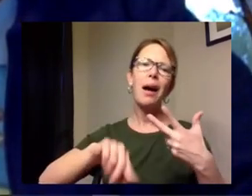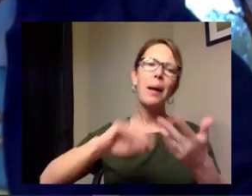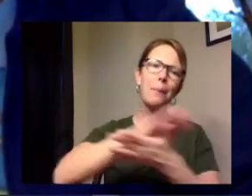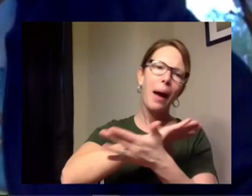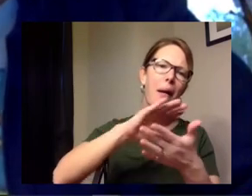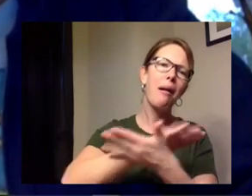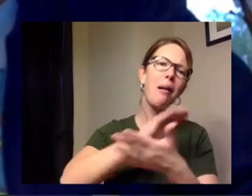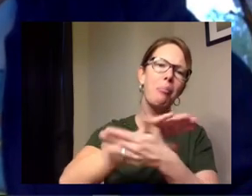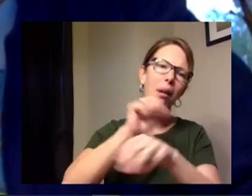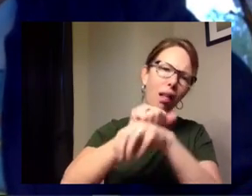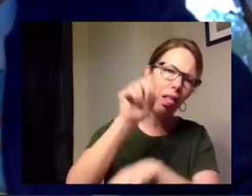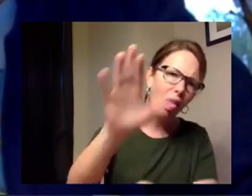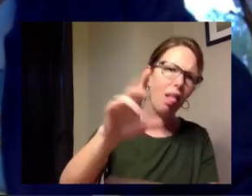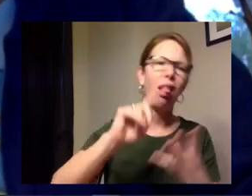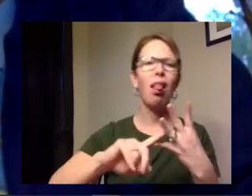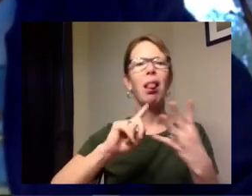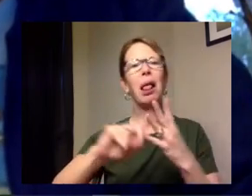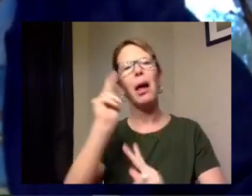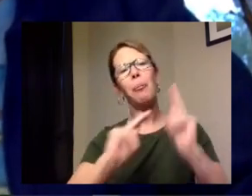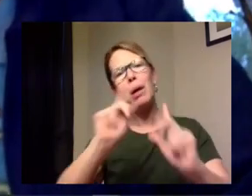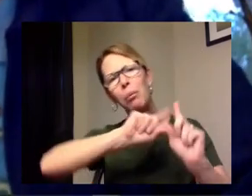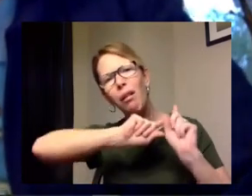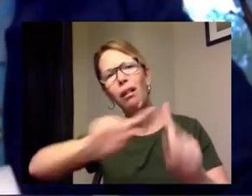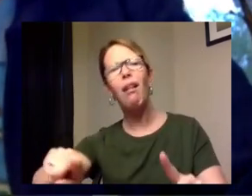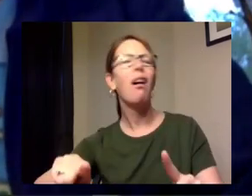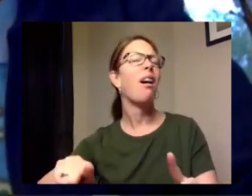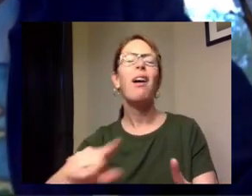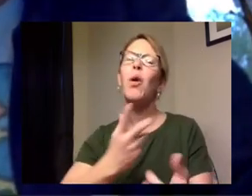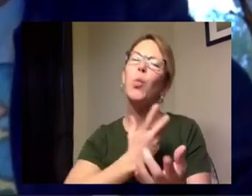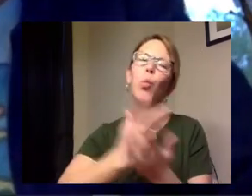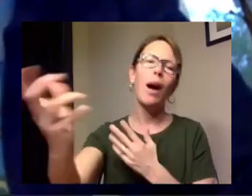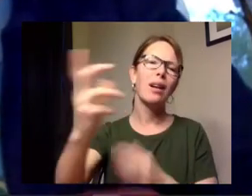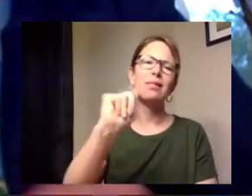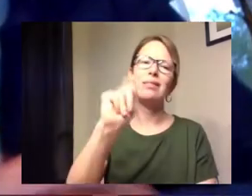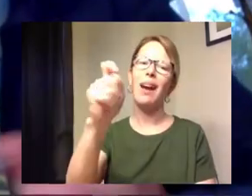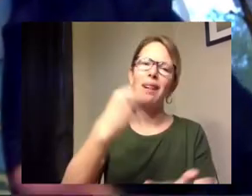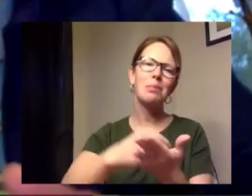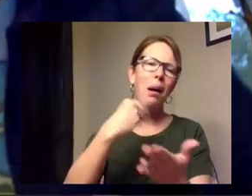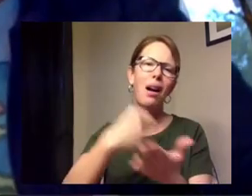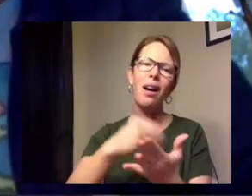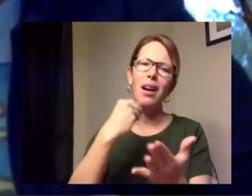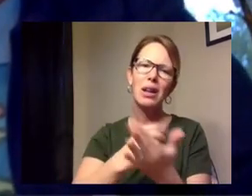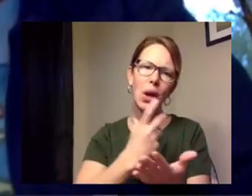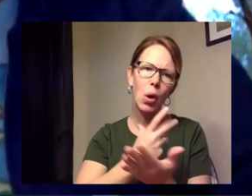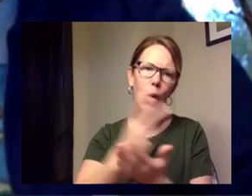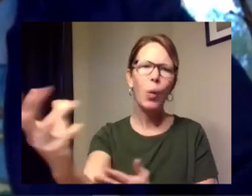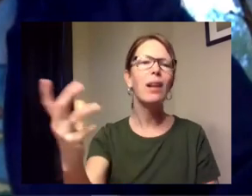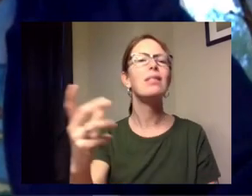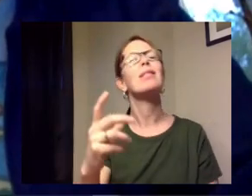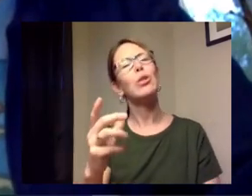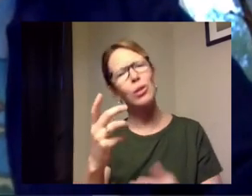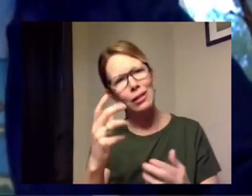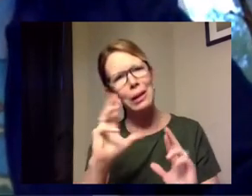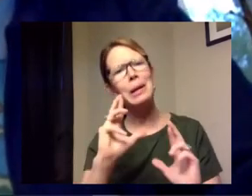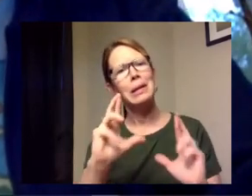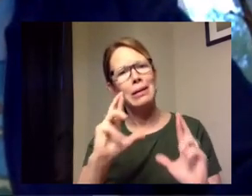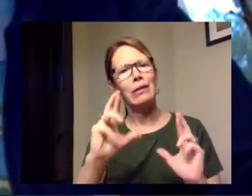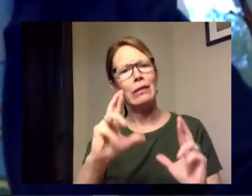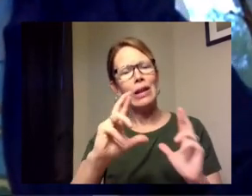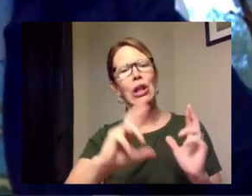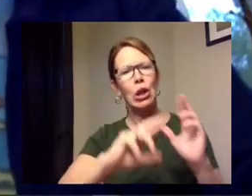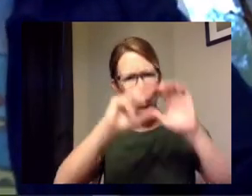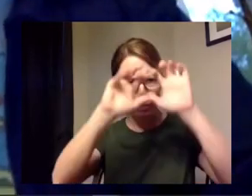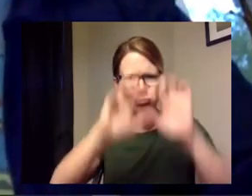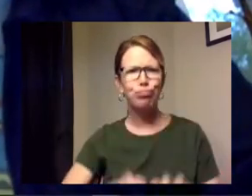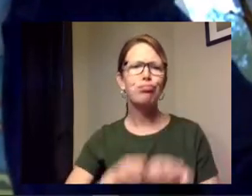census funds and so forth so i'm hoping that like me if you kept this just laying there and haven't done it yet that you can do